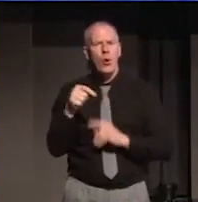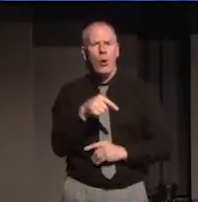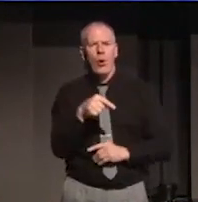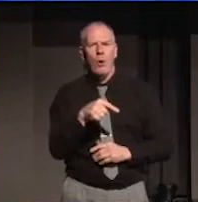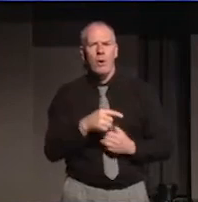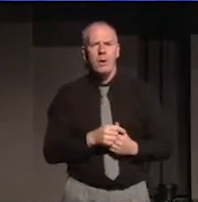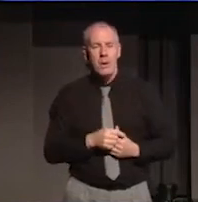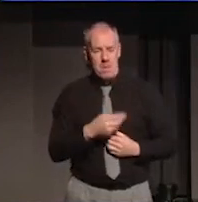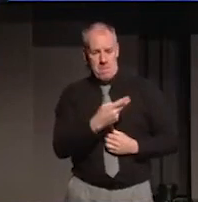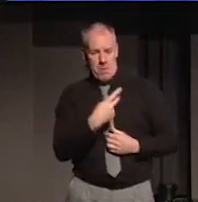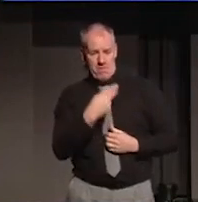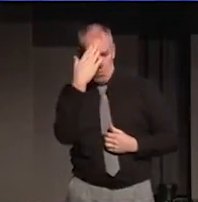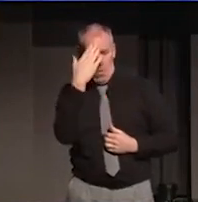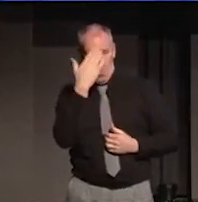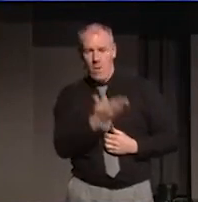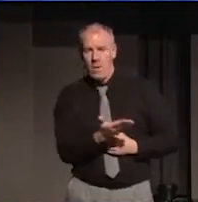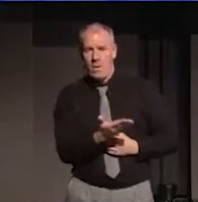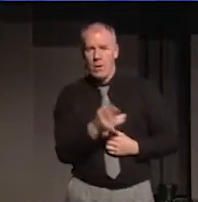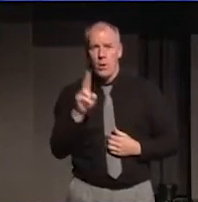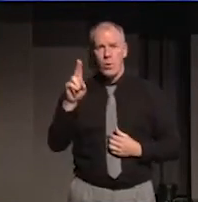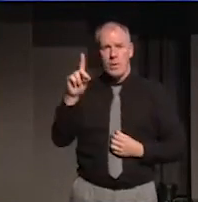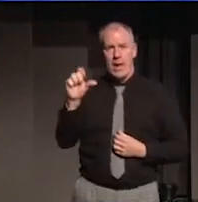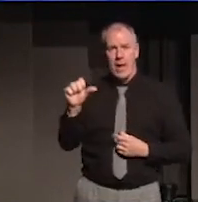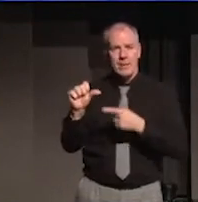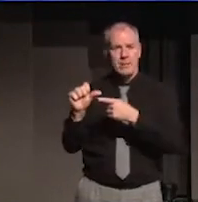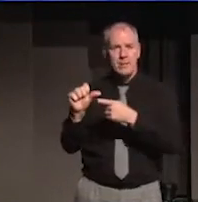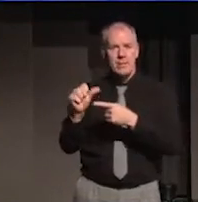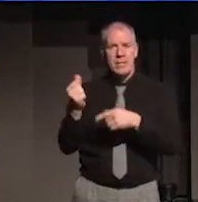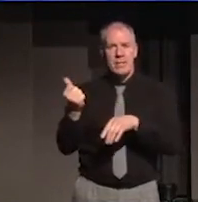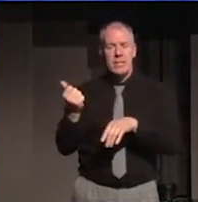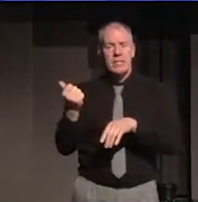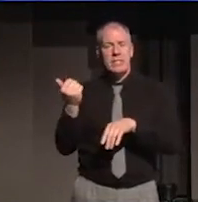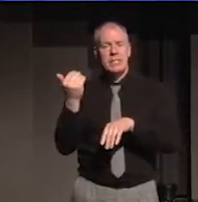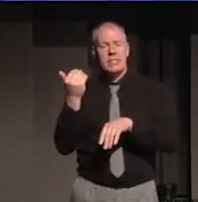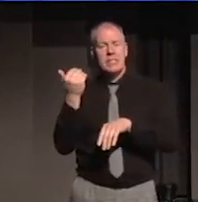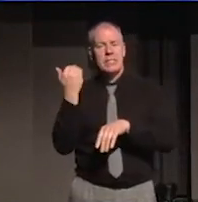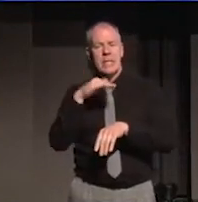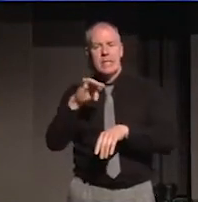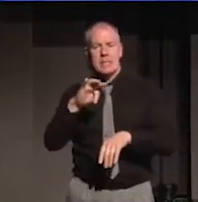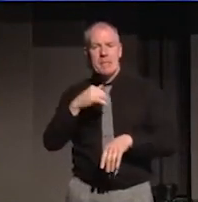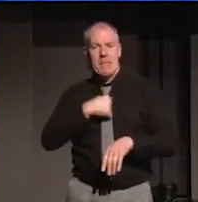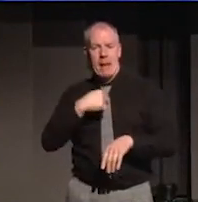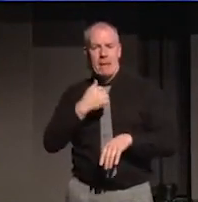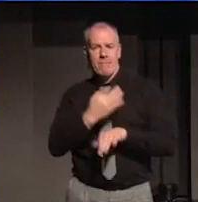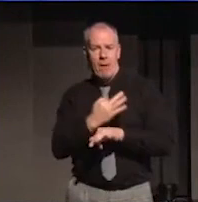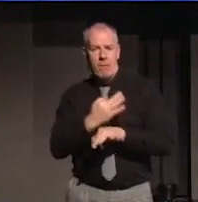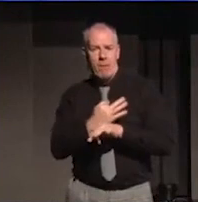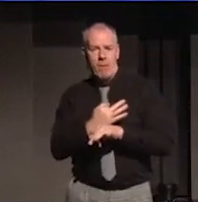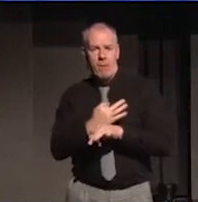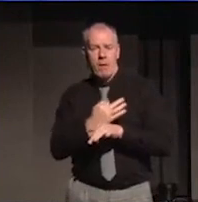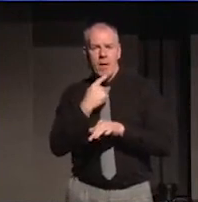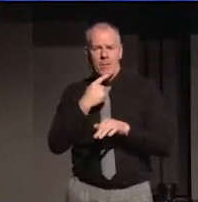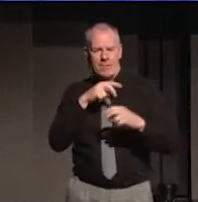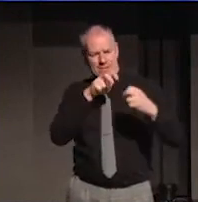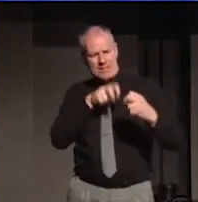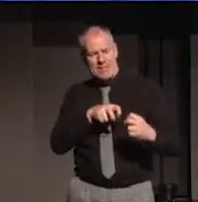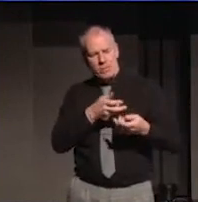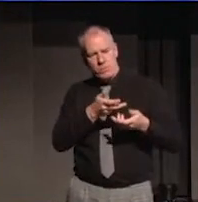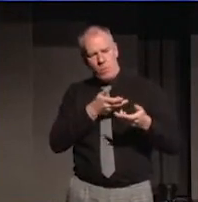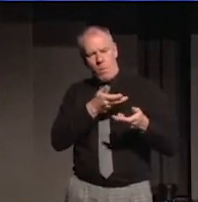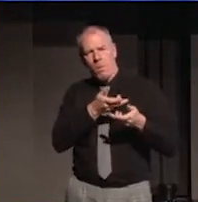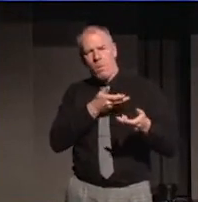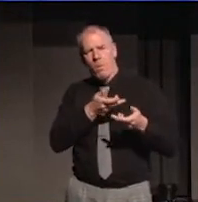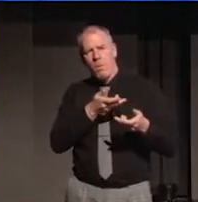We both know that the UDA killed my dad, but while we were sitting talking there,